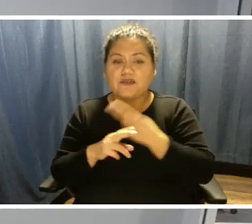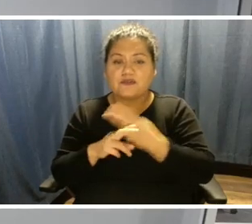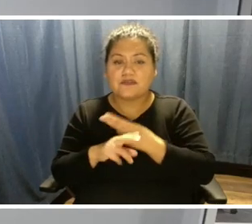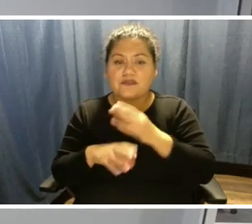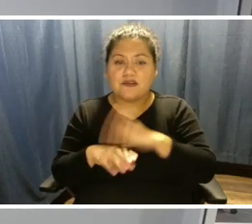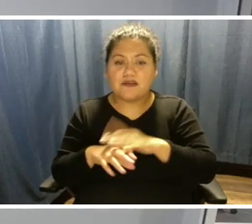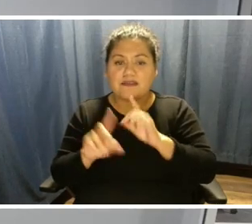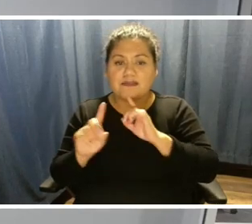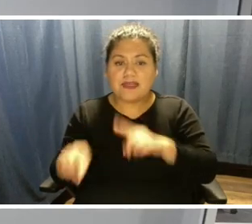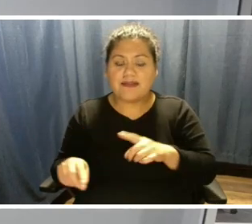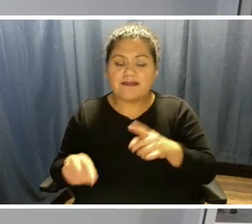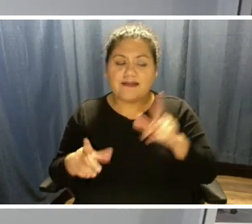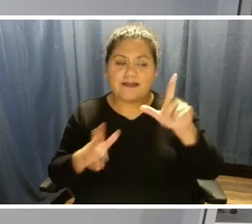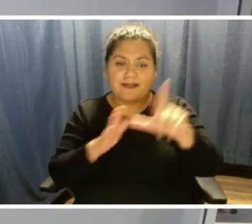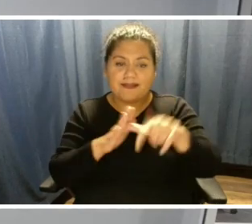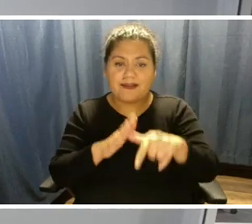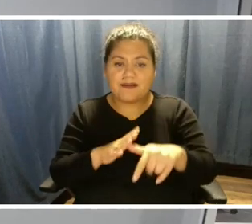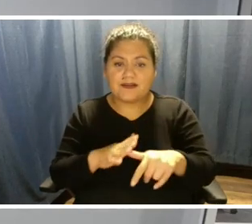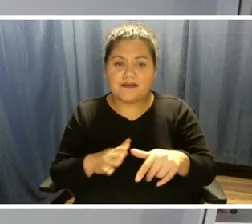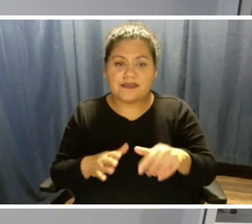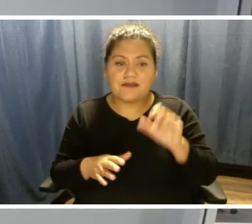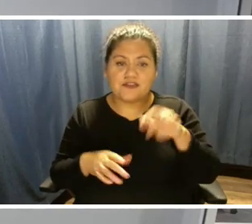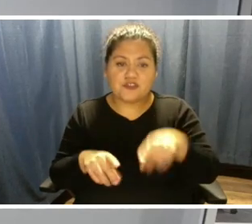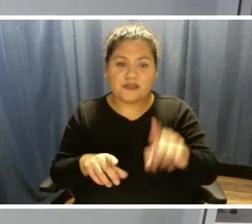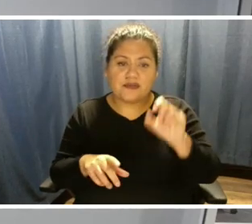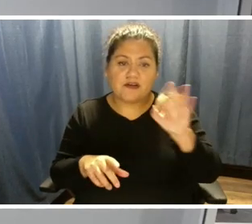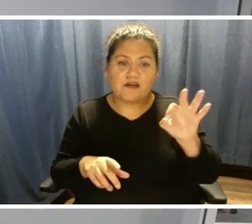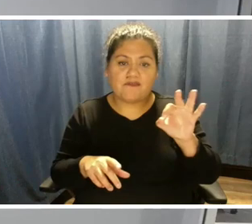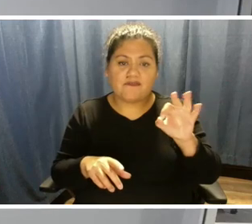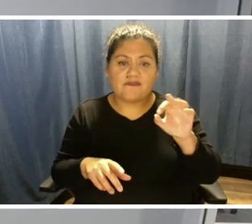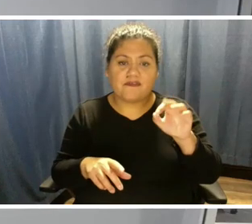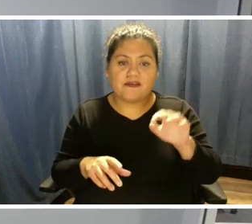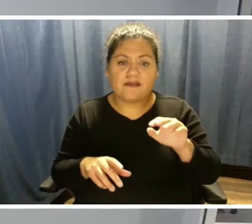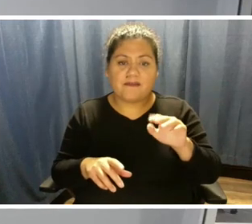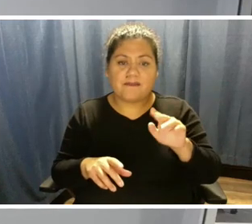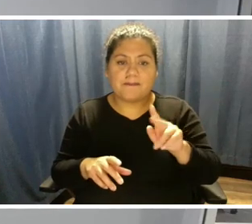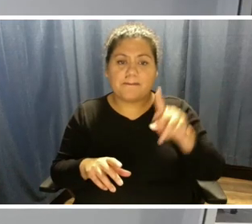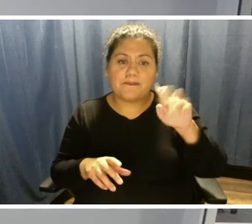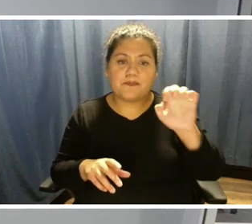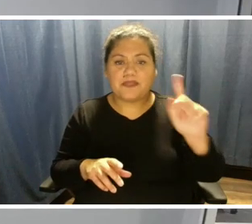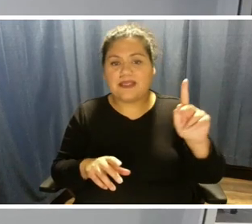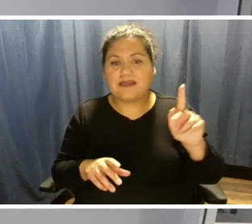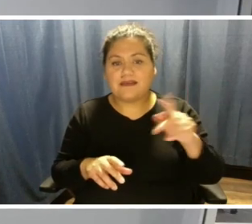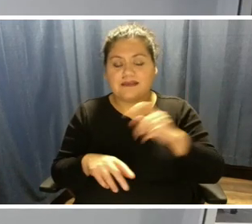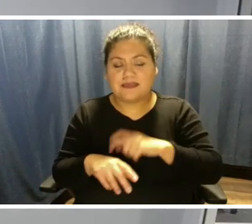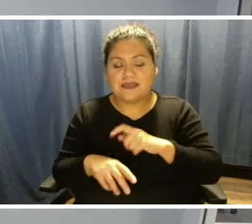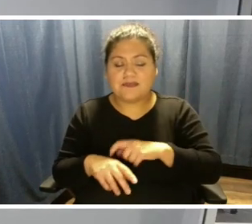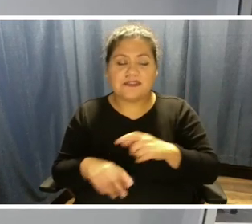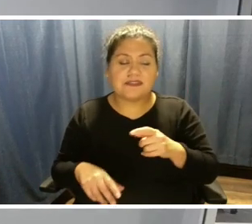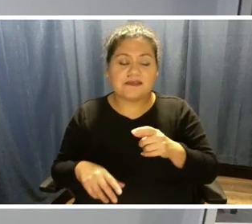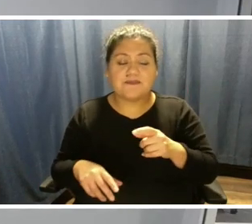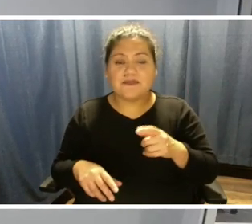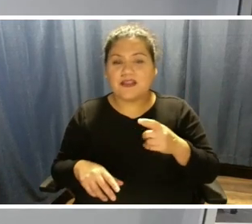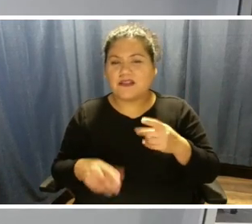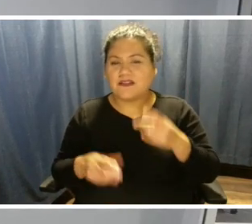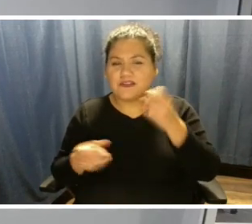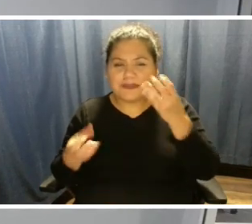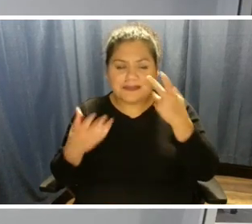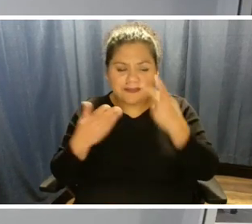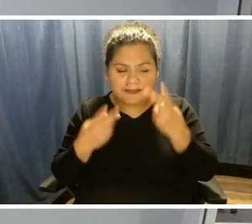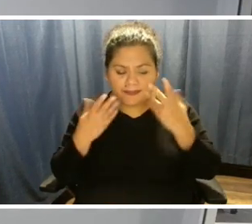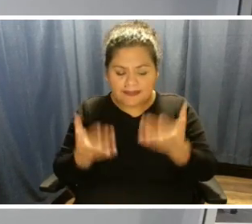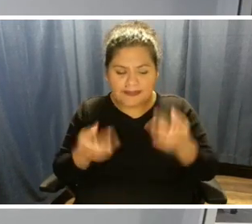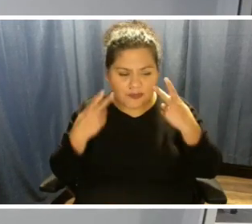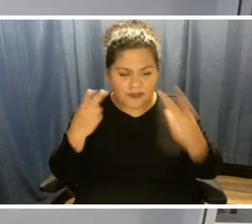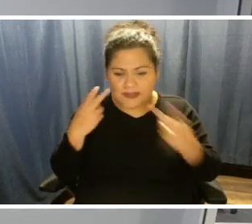later in off-peak periods. So there's a lot of things we're looking at. We're engaging with many, many people and the